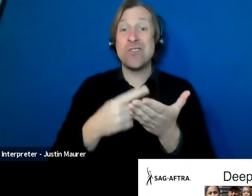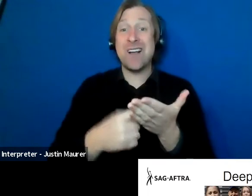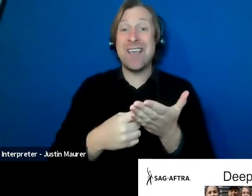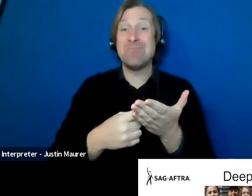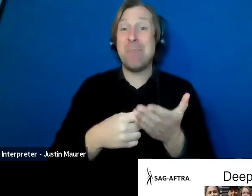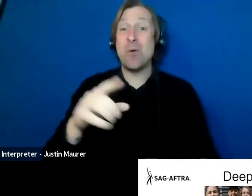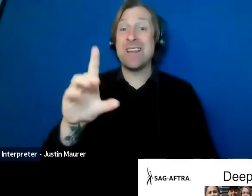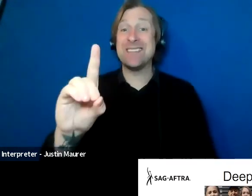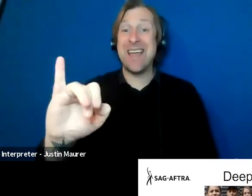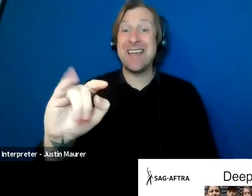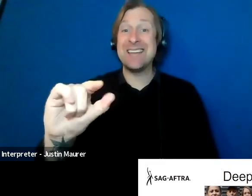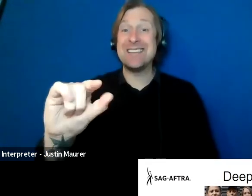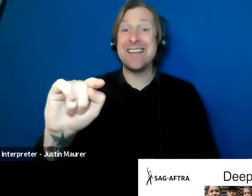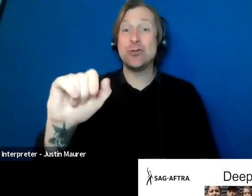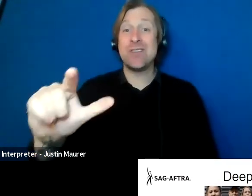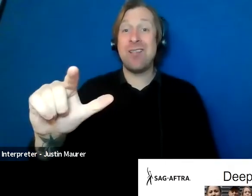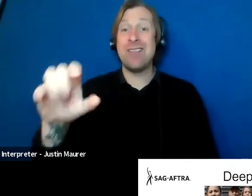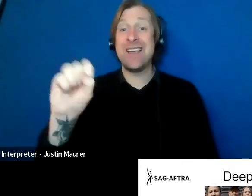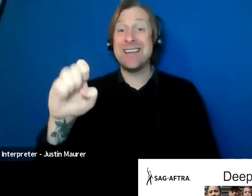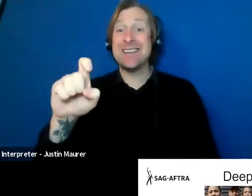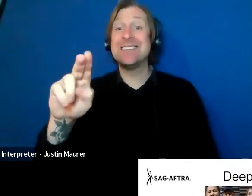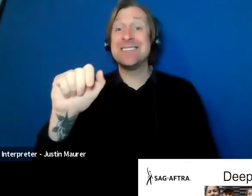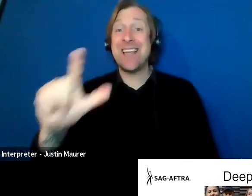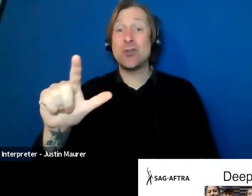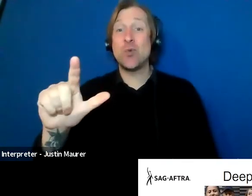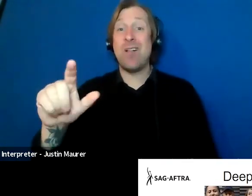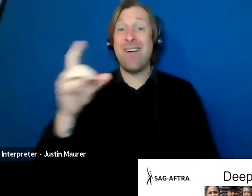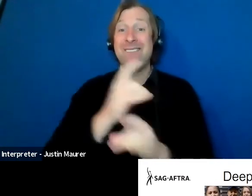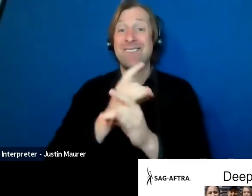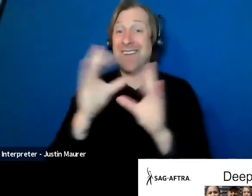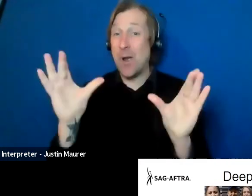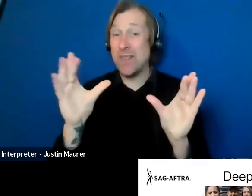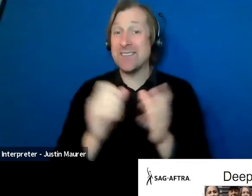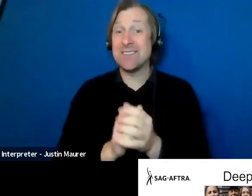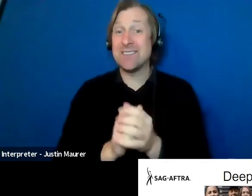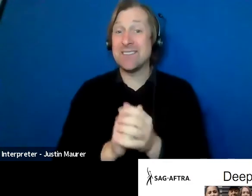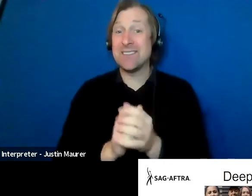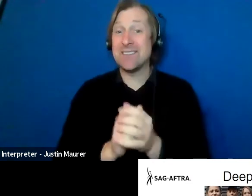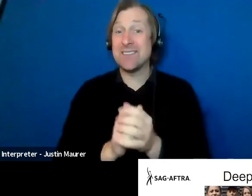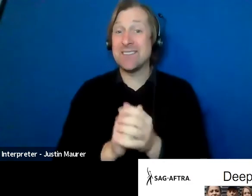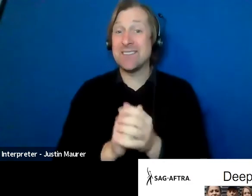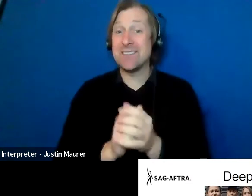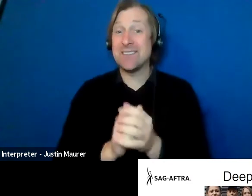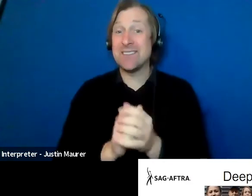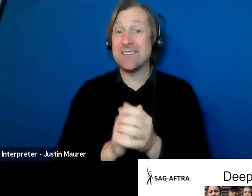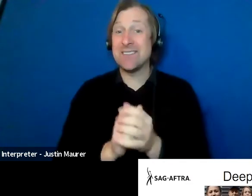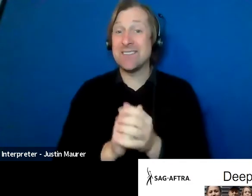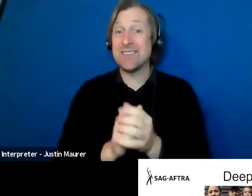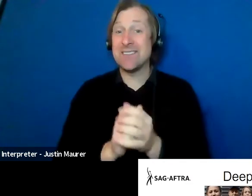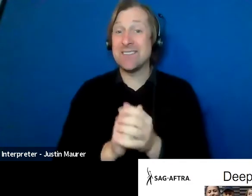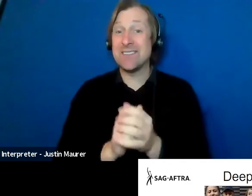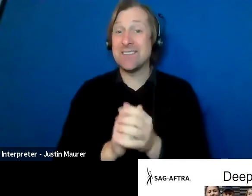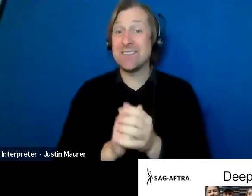violence. That's why fighting deep fakes is one of SEG-AFTRA's top legal and legislative priorities. With that, I'd like to